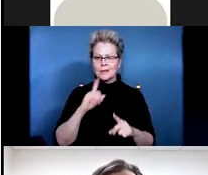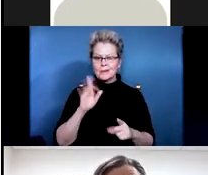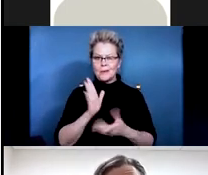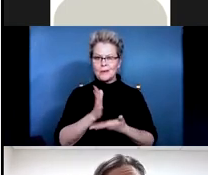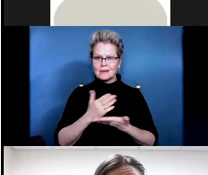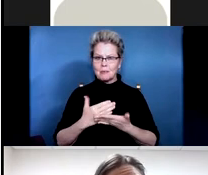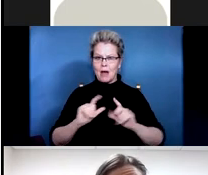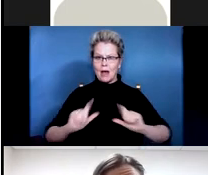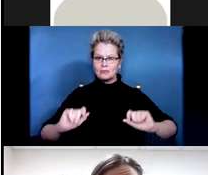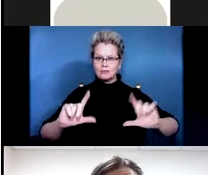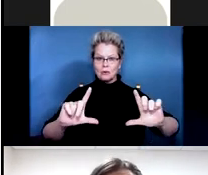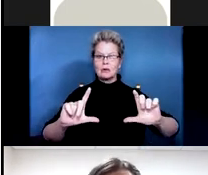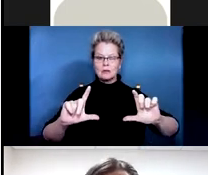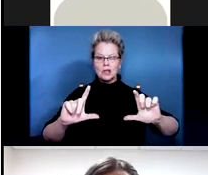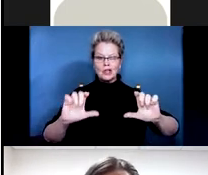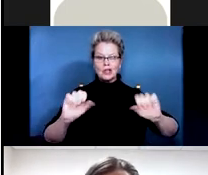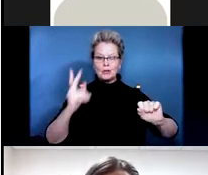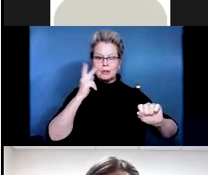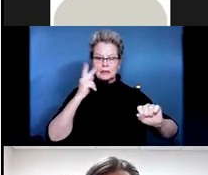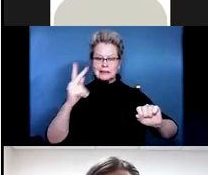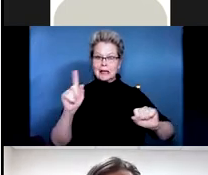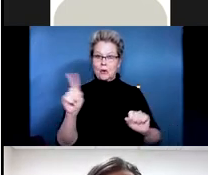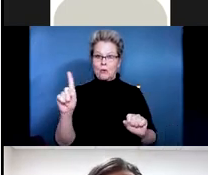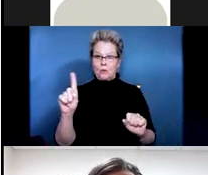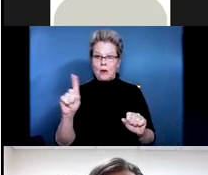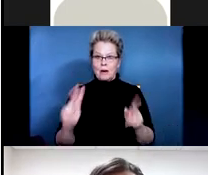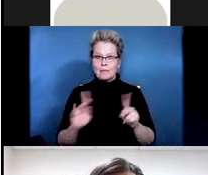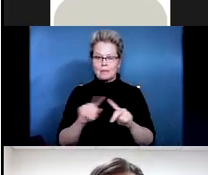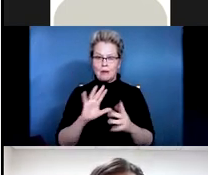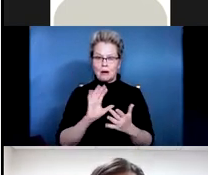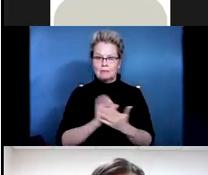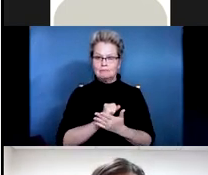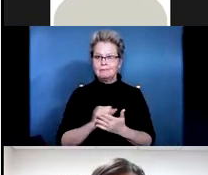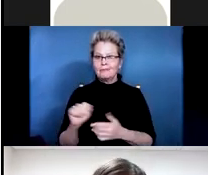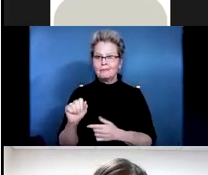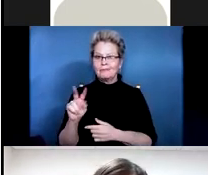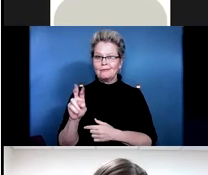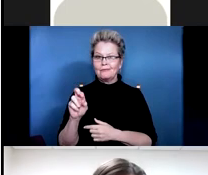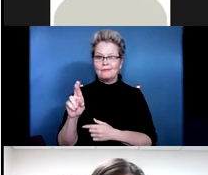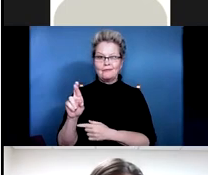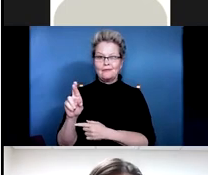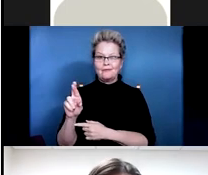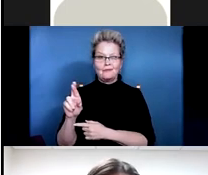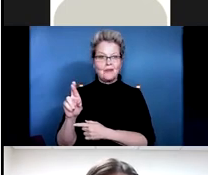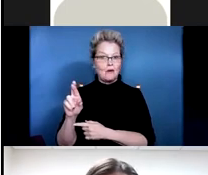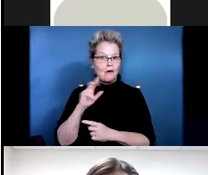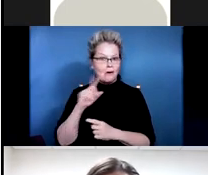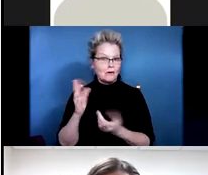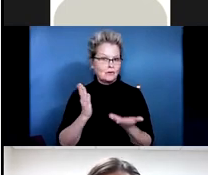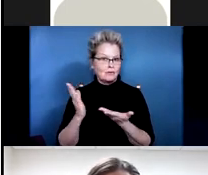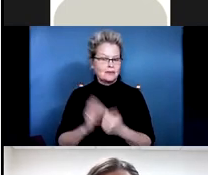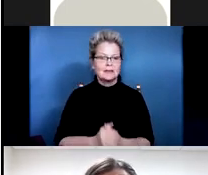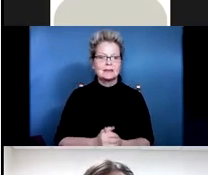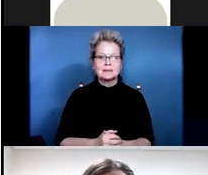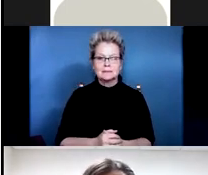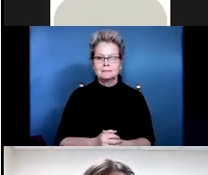clients who are receiving vocational resource facilitation services are living, um, within the different counties on this list. Um,